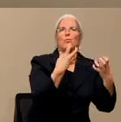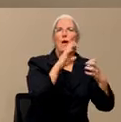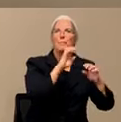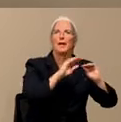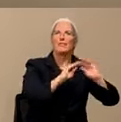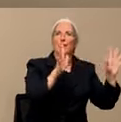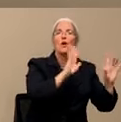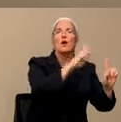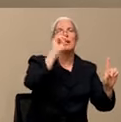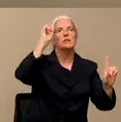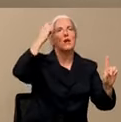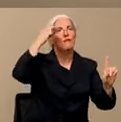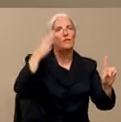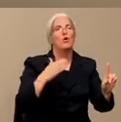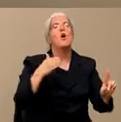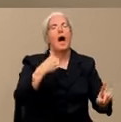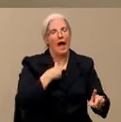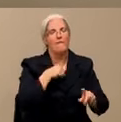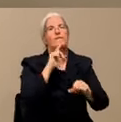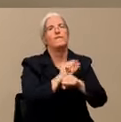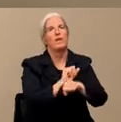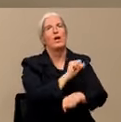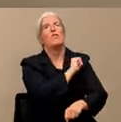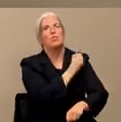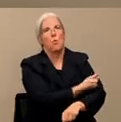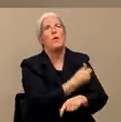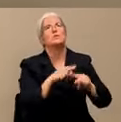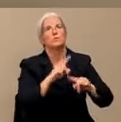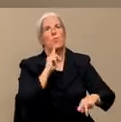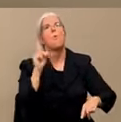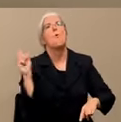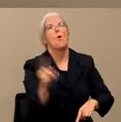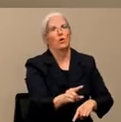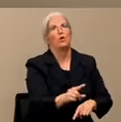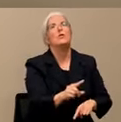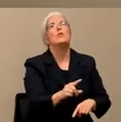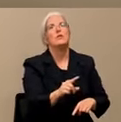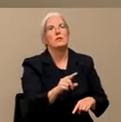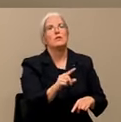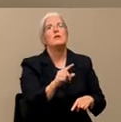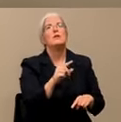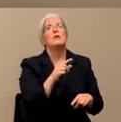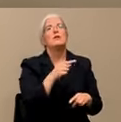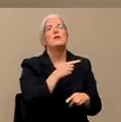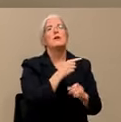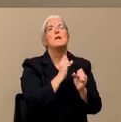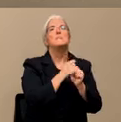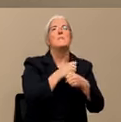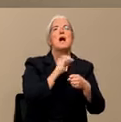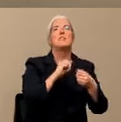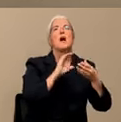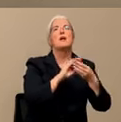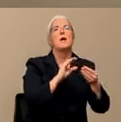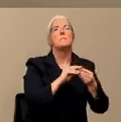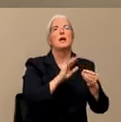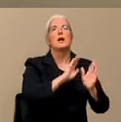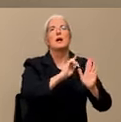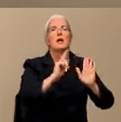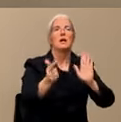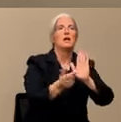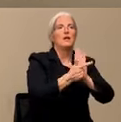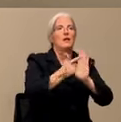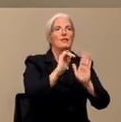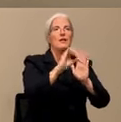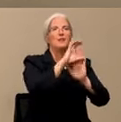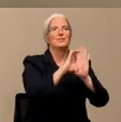every authority to issue this order. There have been comments that it's unconstitutional, that he can't do that. That is not the